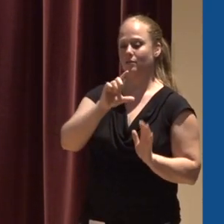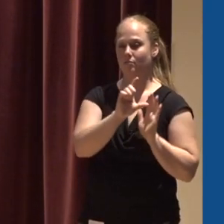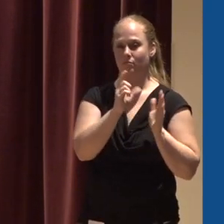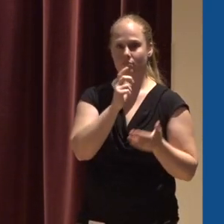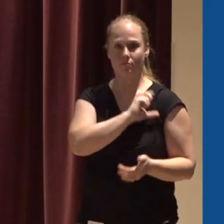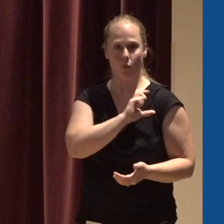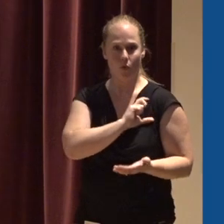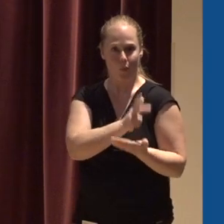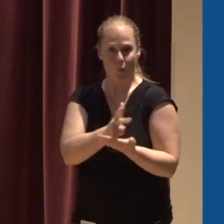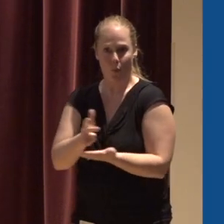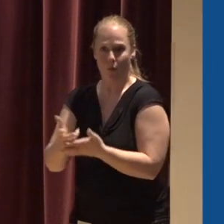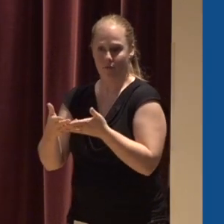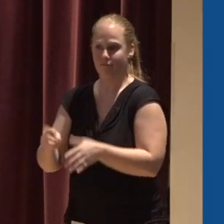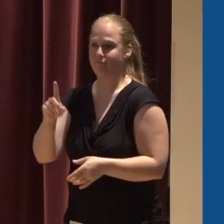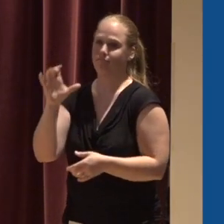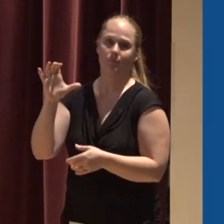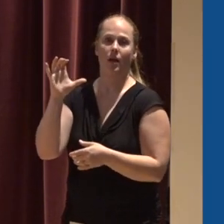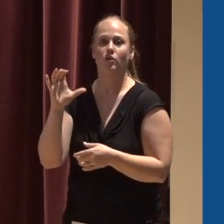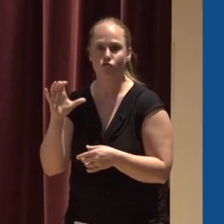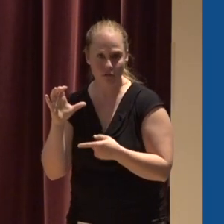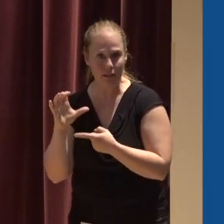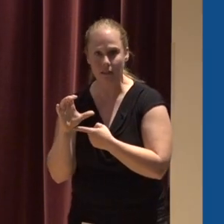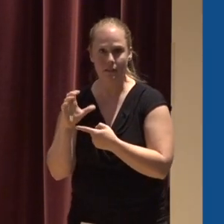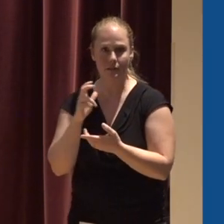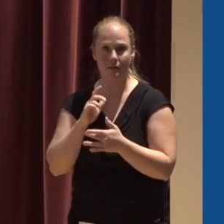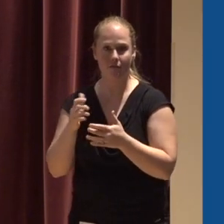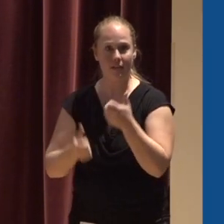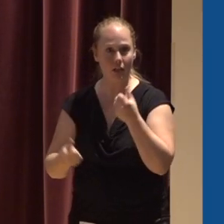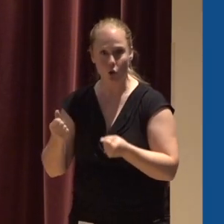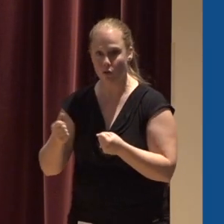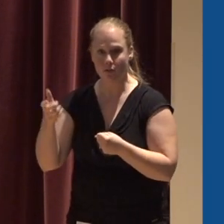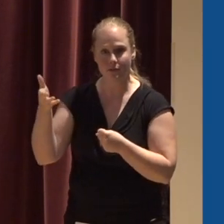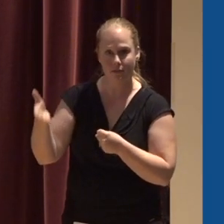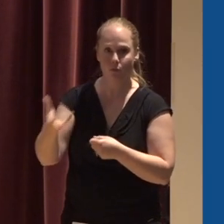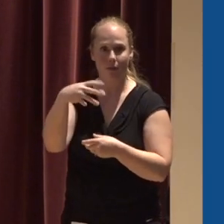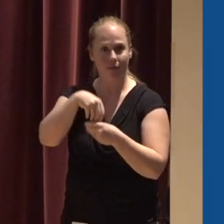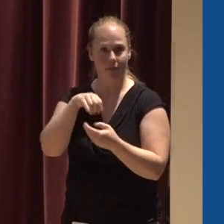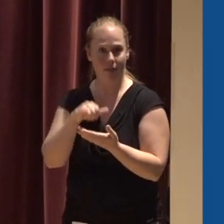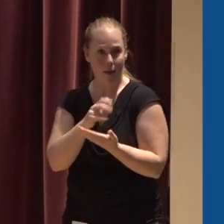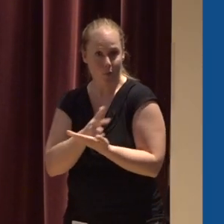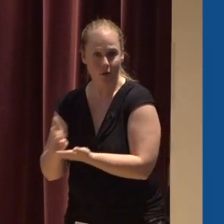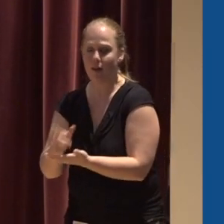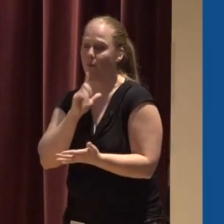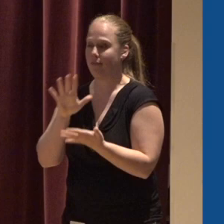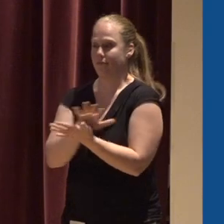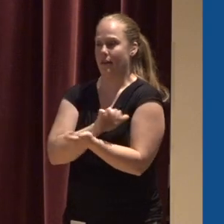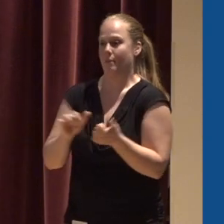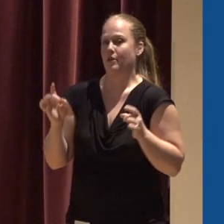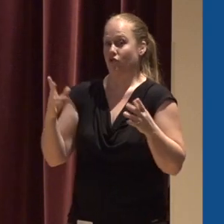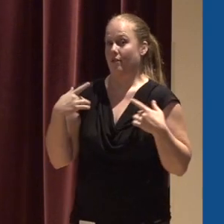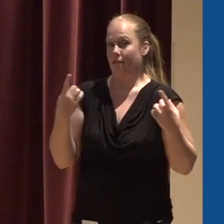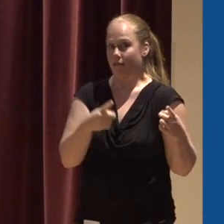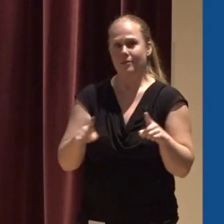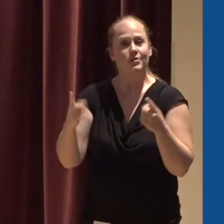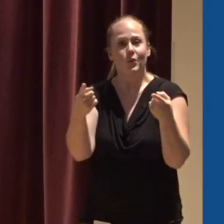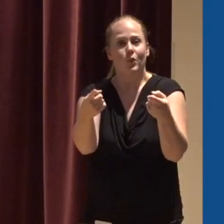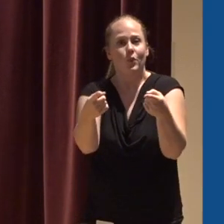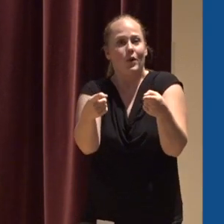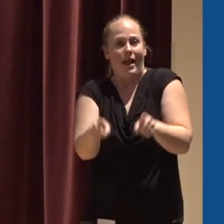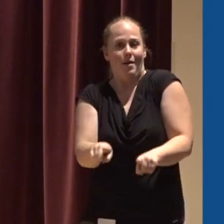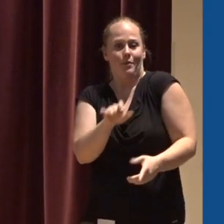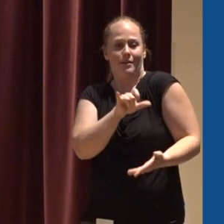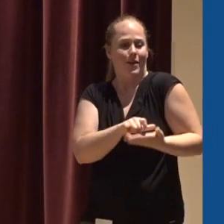vehicles in their state motor pool parking lot It's a very damaging event So what exactly happened during the event and